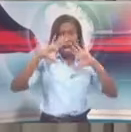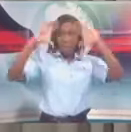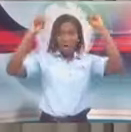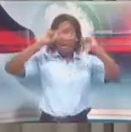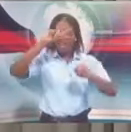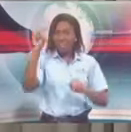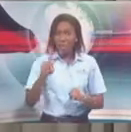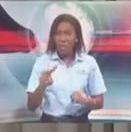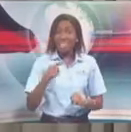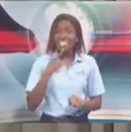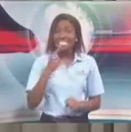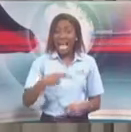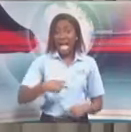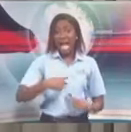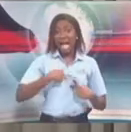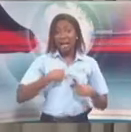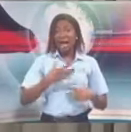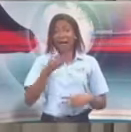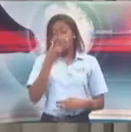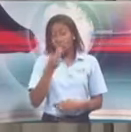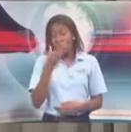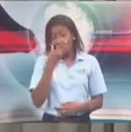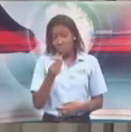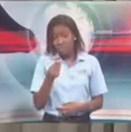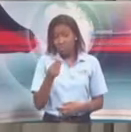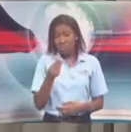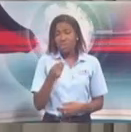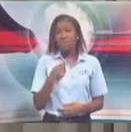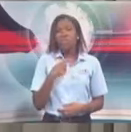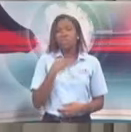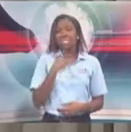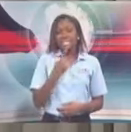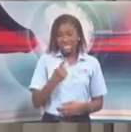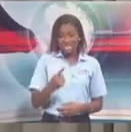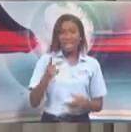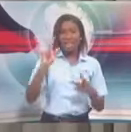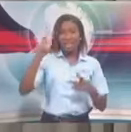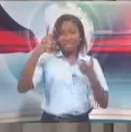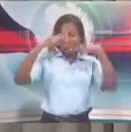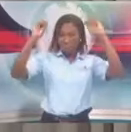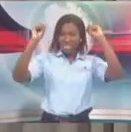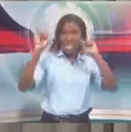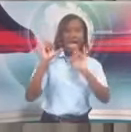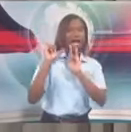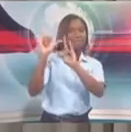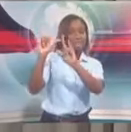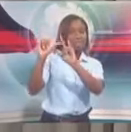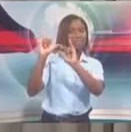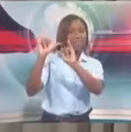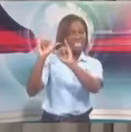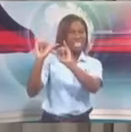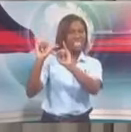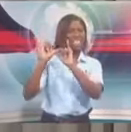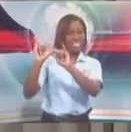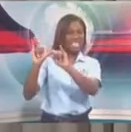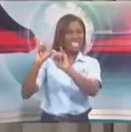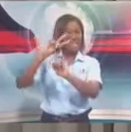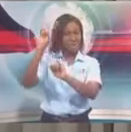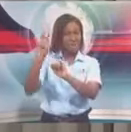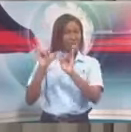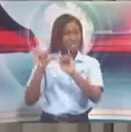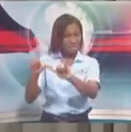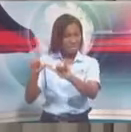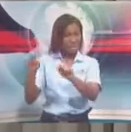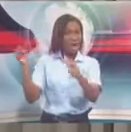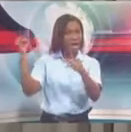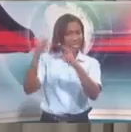I asked Ms. Rodriguez to delay her trip to make sure that I protected Trinidad and Tobago and first to ensure it was not